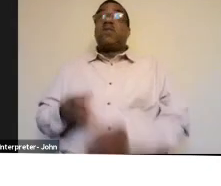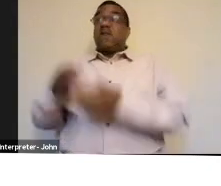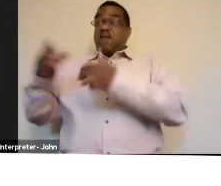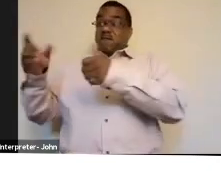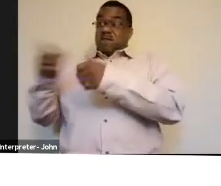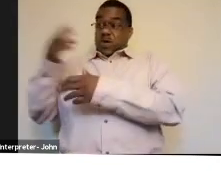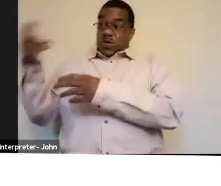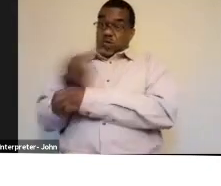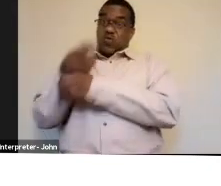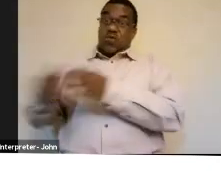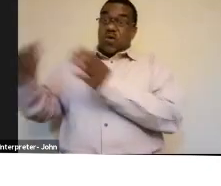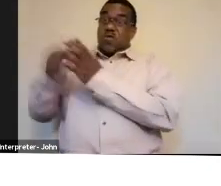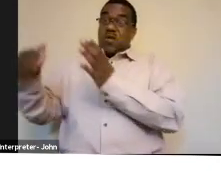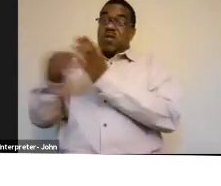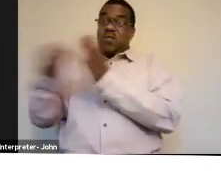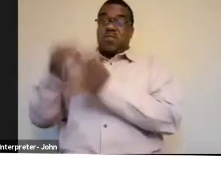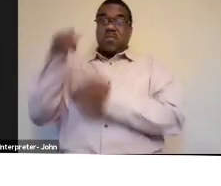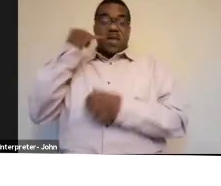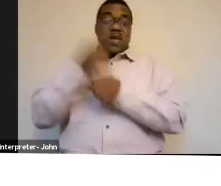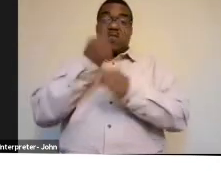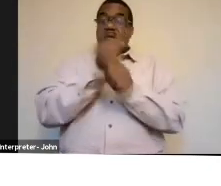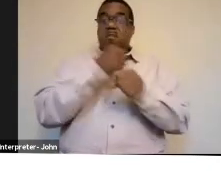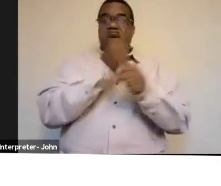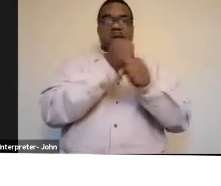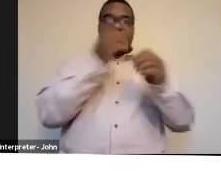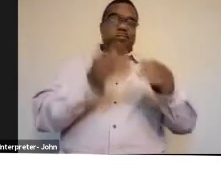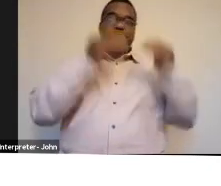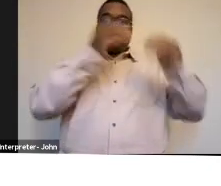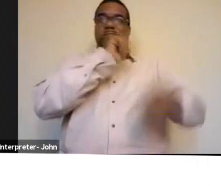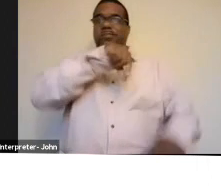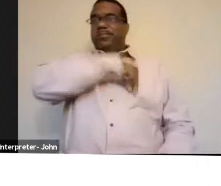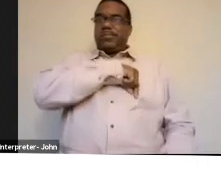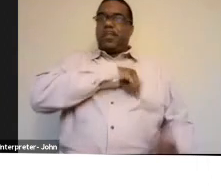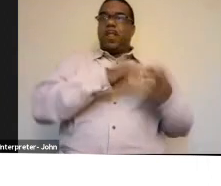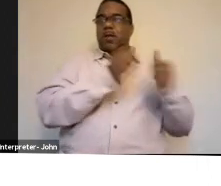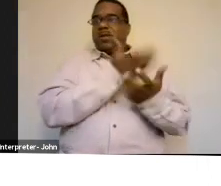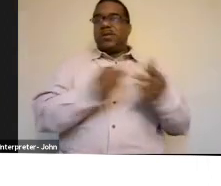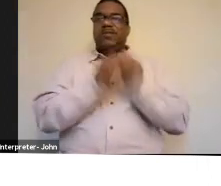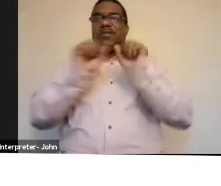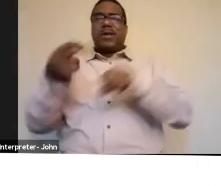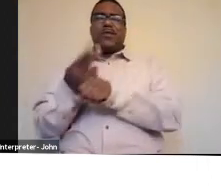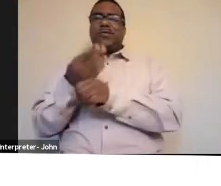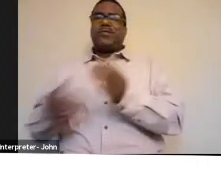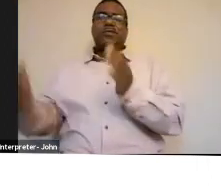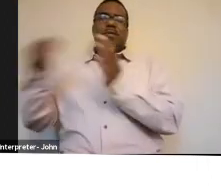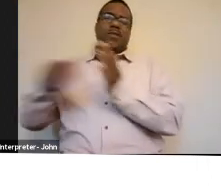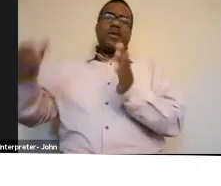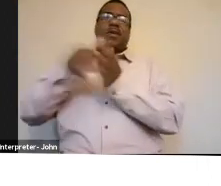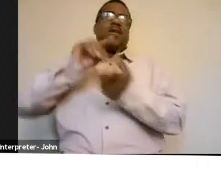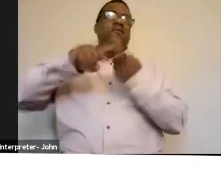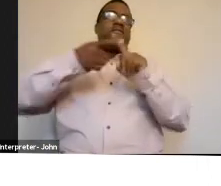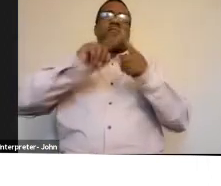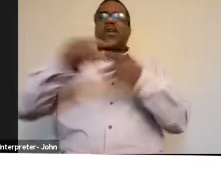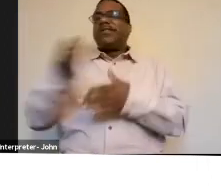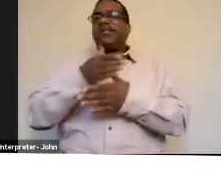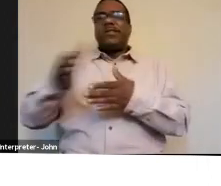of course, if you're making a high-quality textile or product, it can be used over and over again and then you give it to your friend and they use it over and over again.